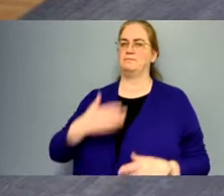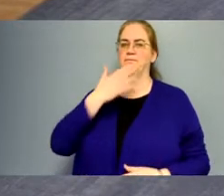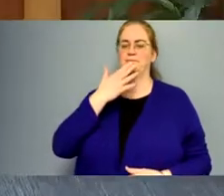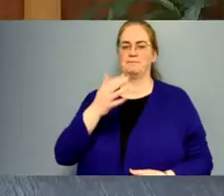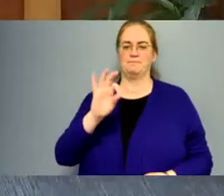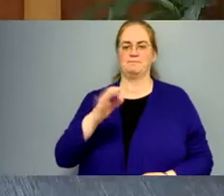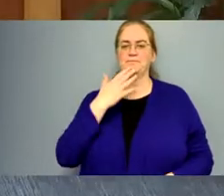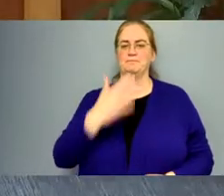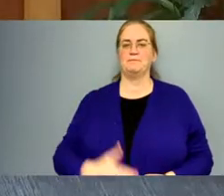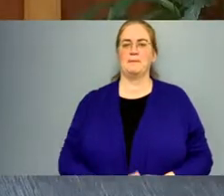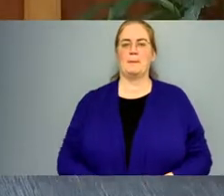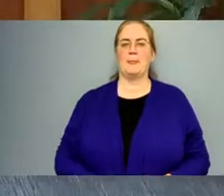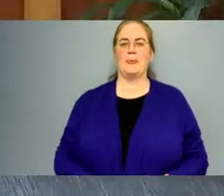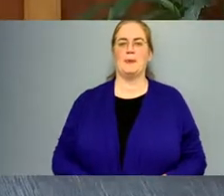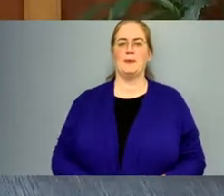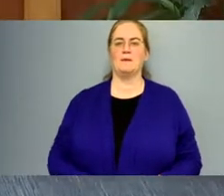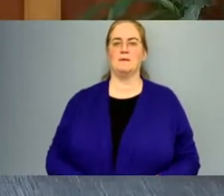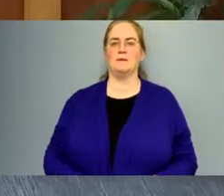Okay, thank you.